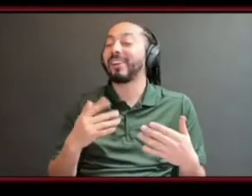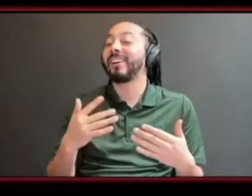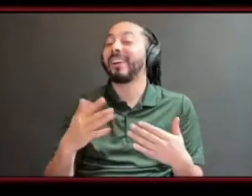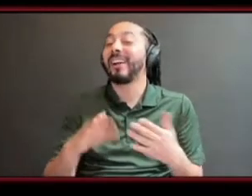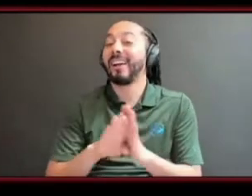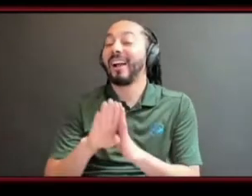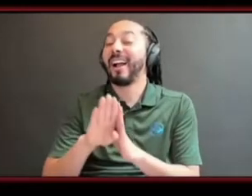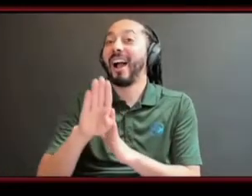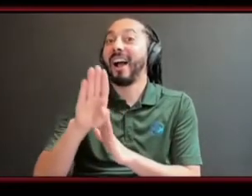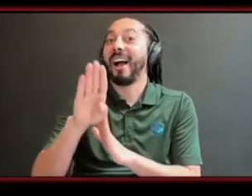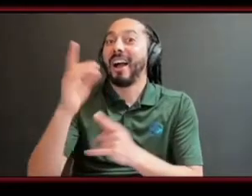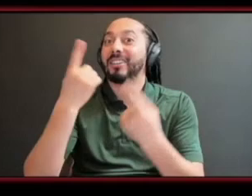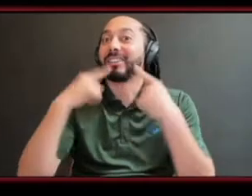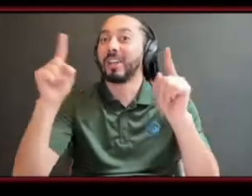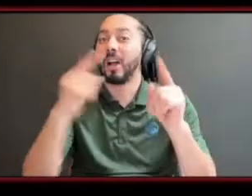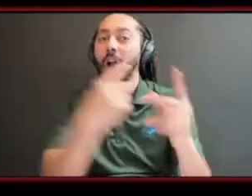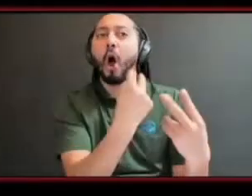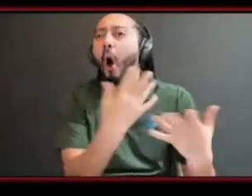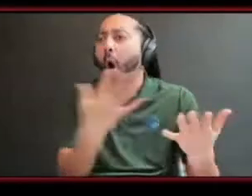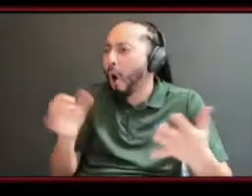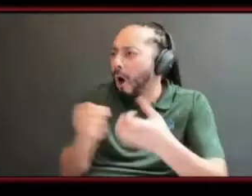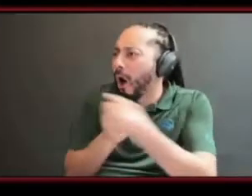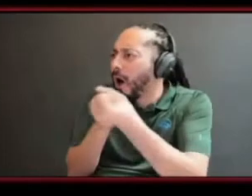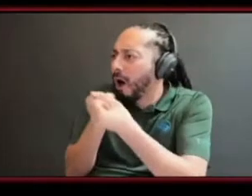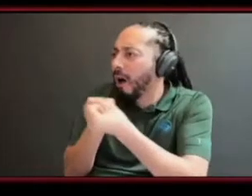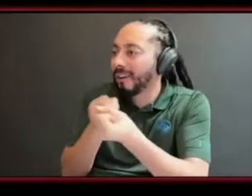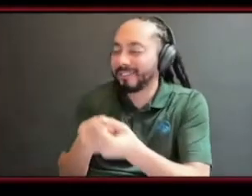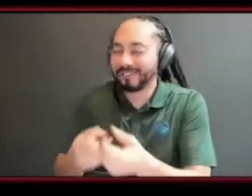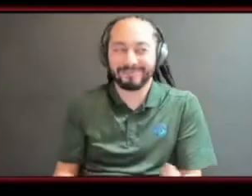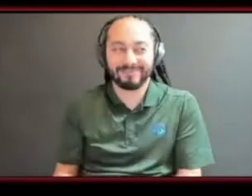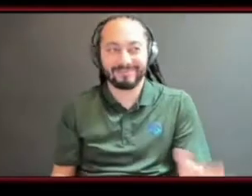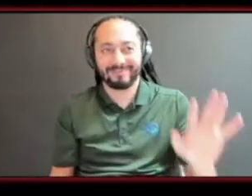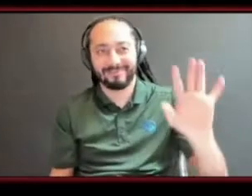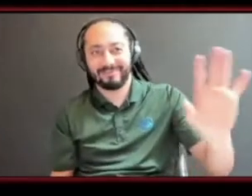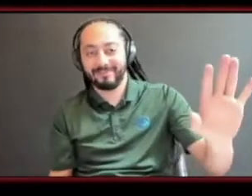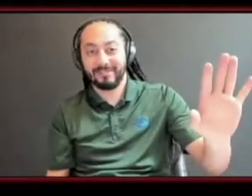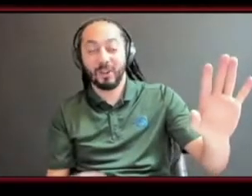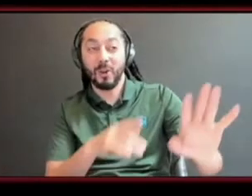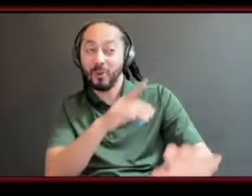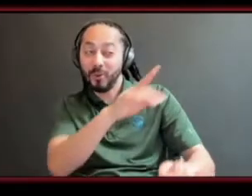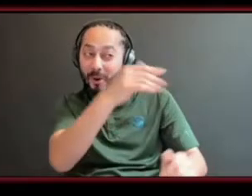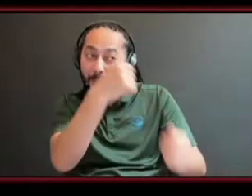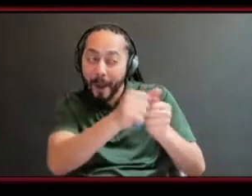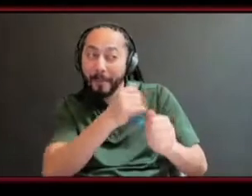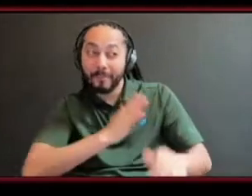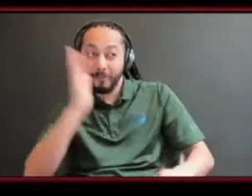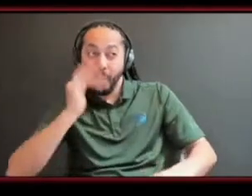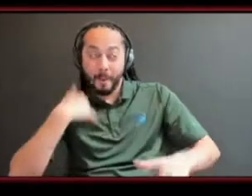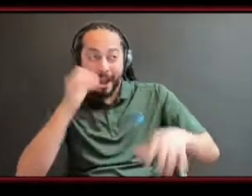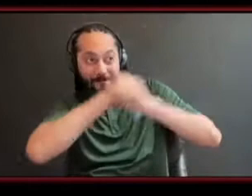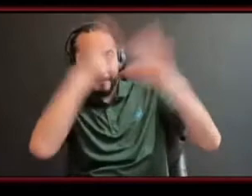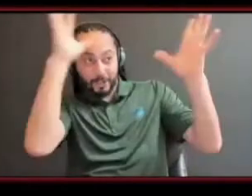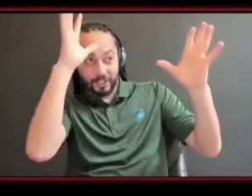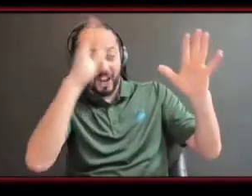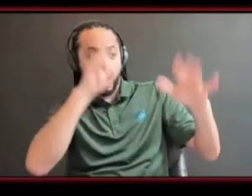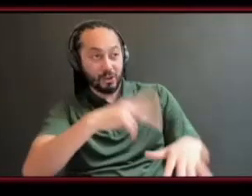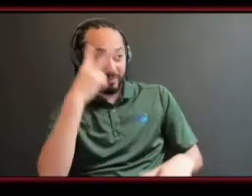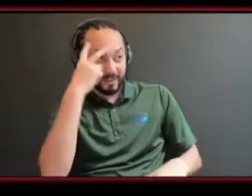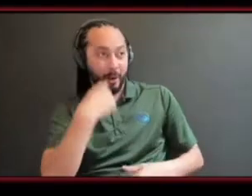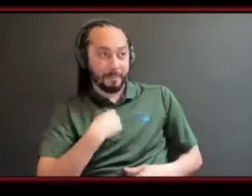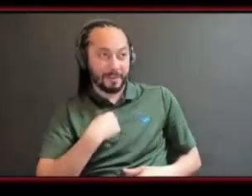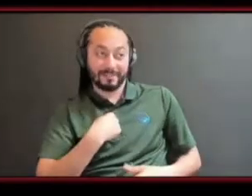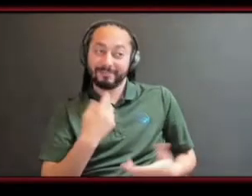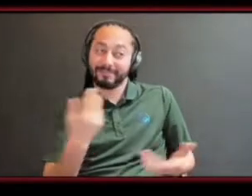me i'm not going to not help you out now i'm going to help you out but just remember like i had a vision you know i mean you like believe in the next person